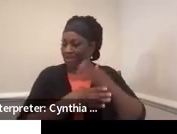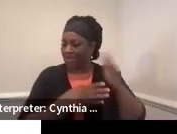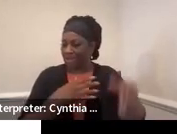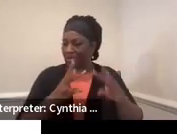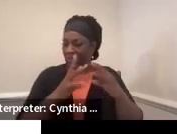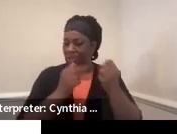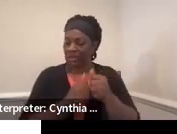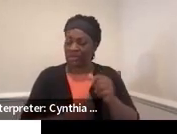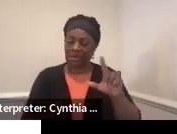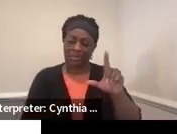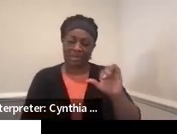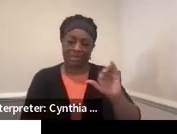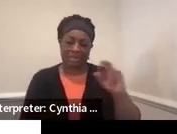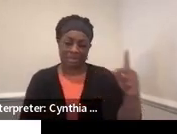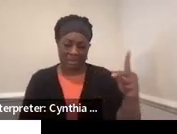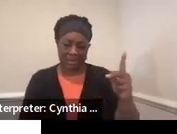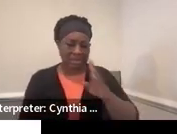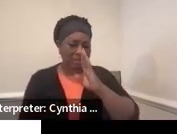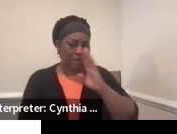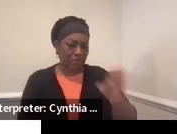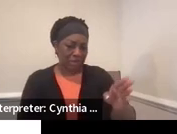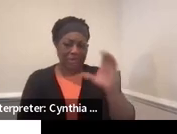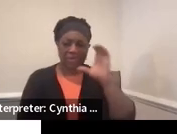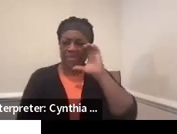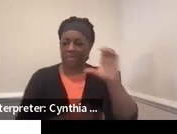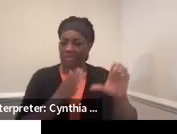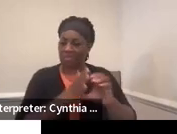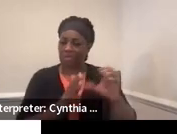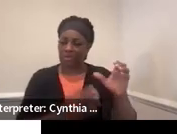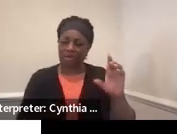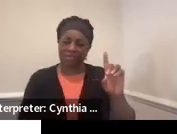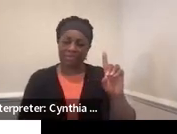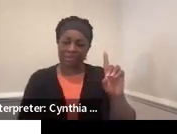link directly to it, and there's a picture of the dashboard.